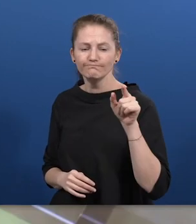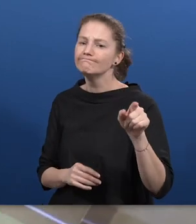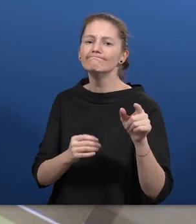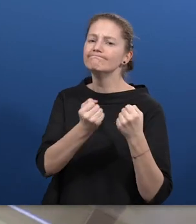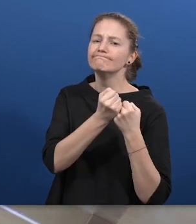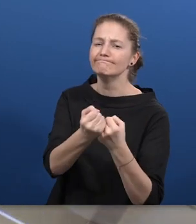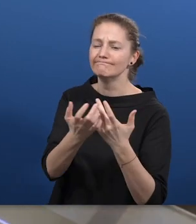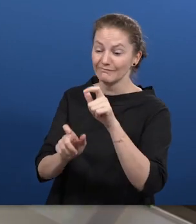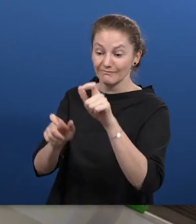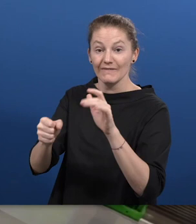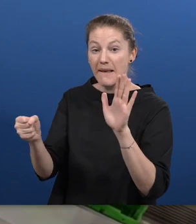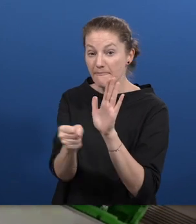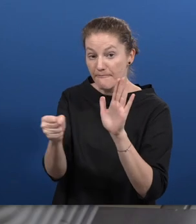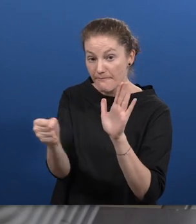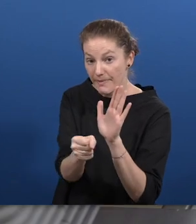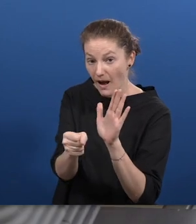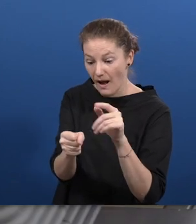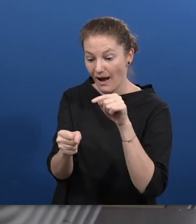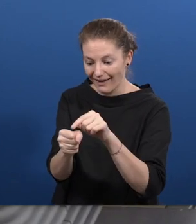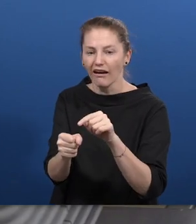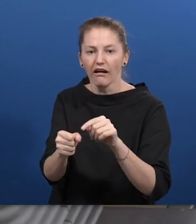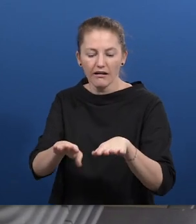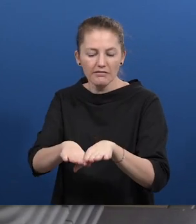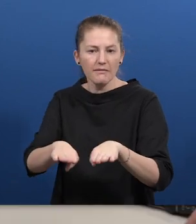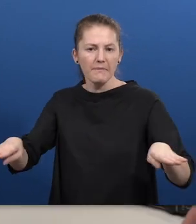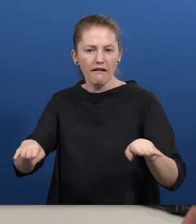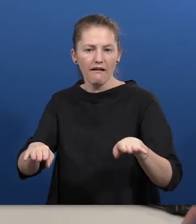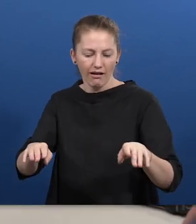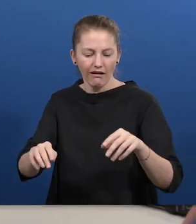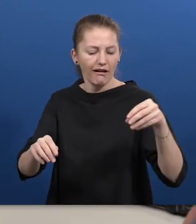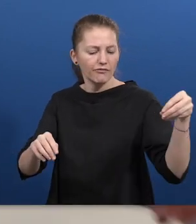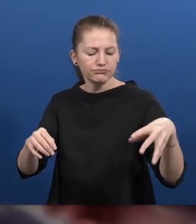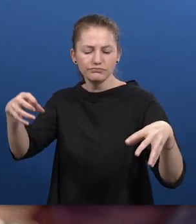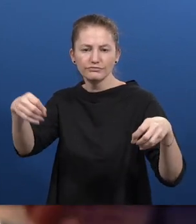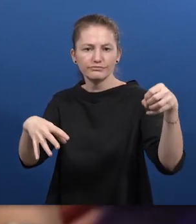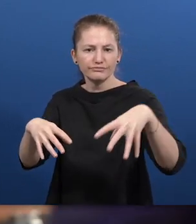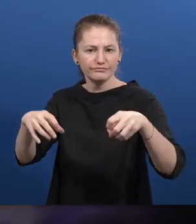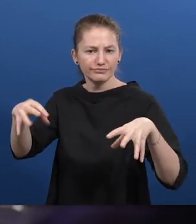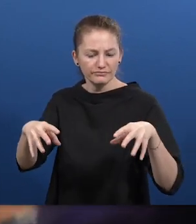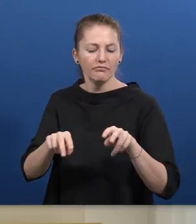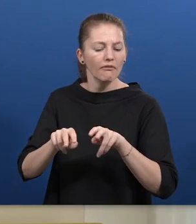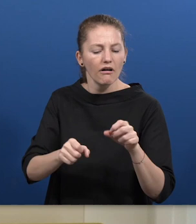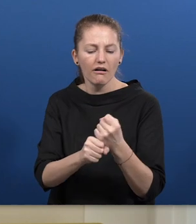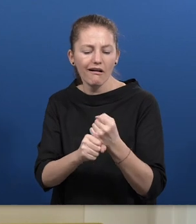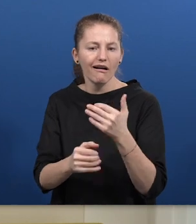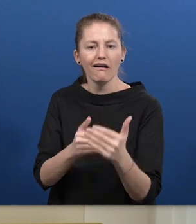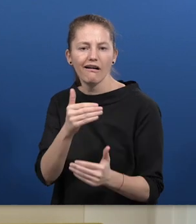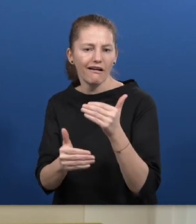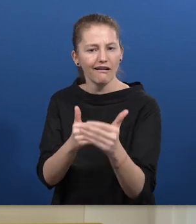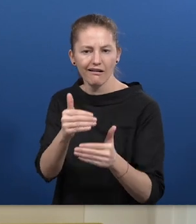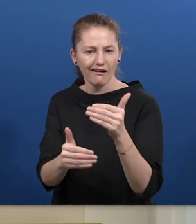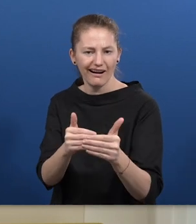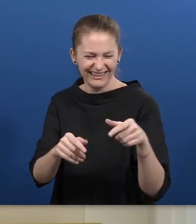smart, assistive augmented reality in their workstations. Lieven Bossuth in the interview. The augmented reality